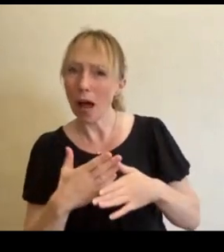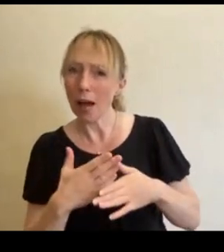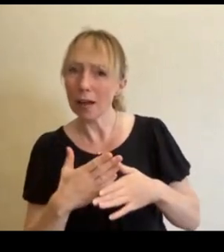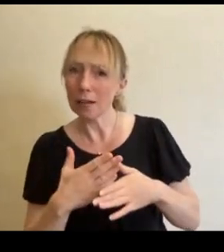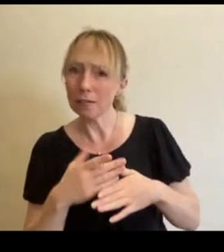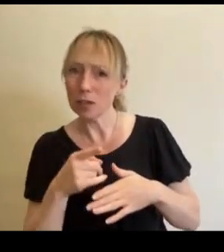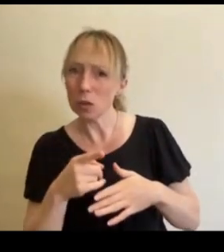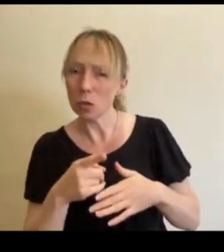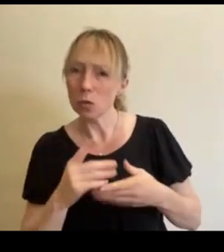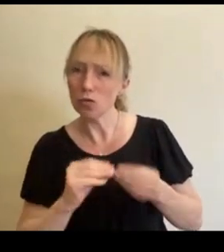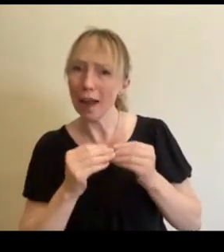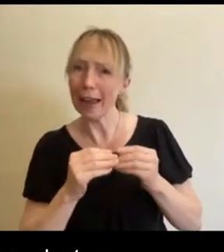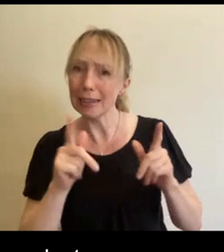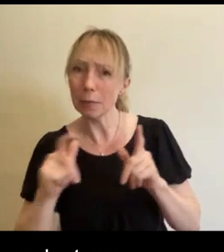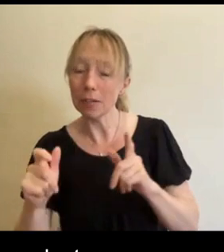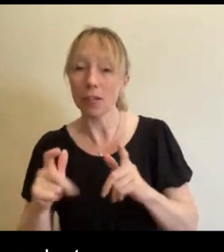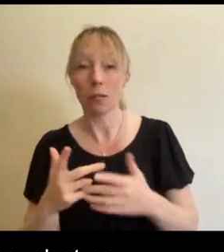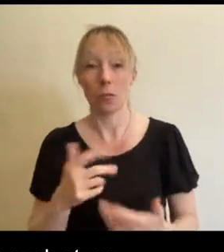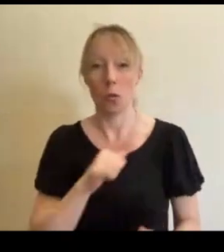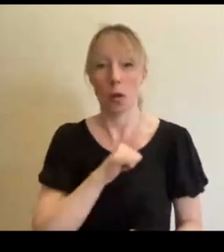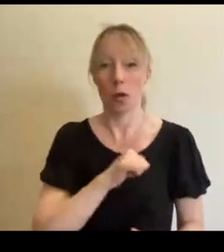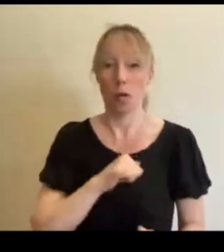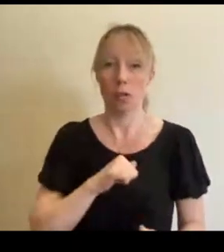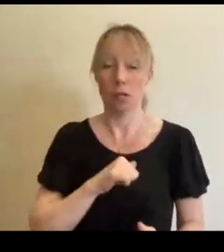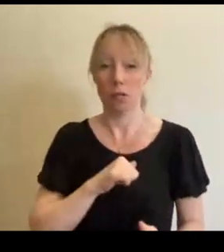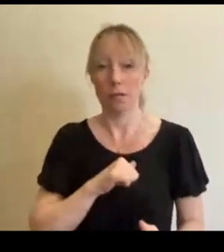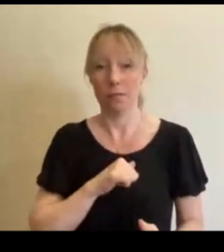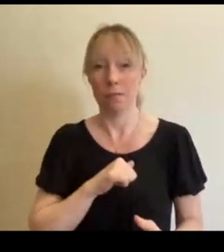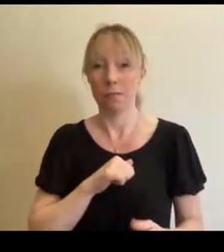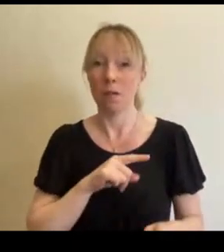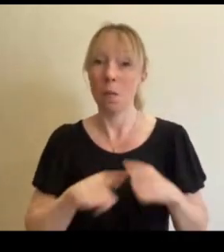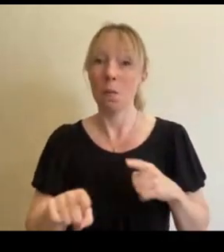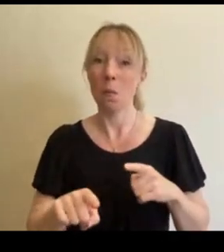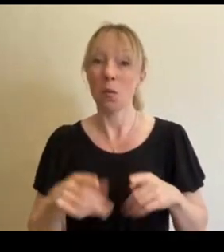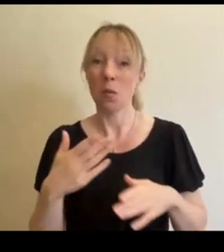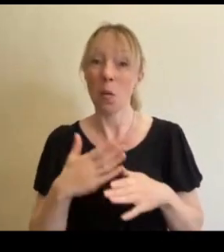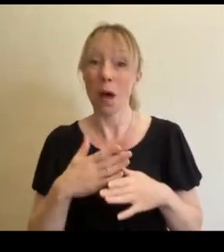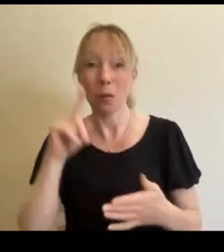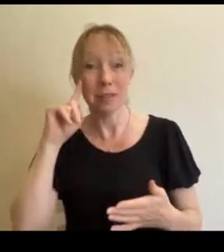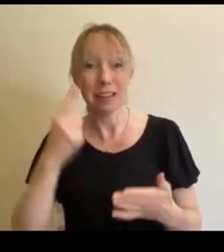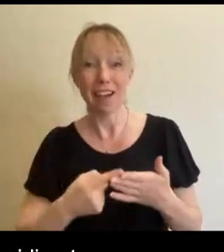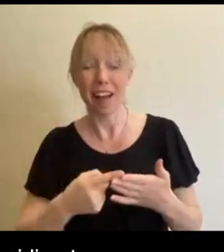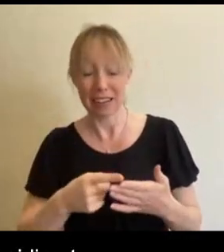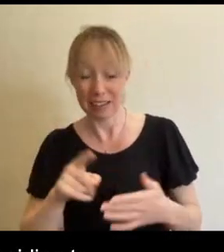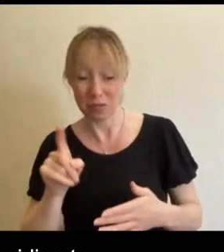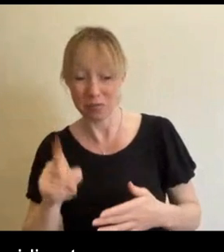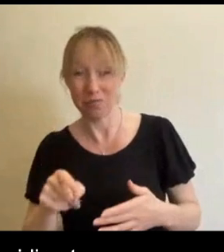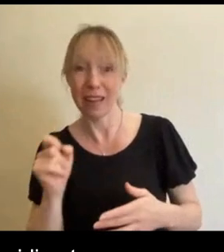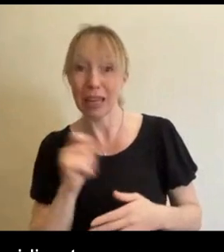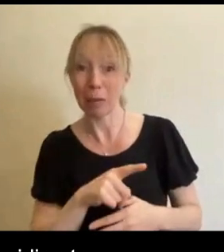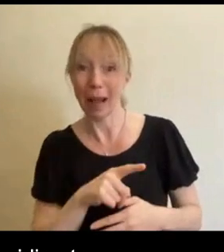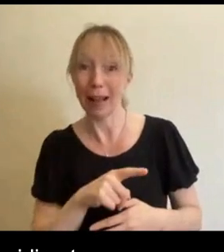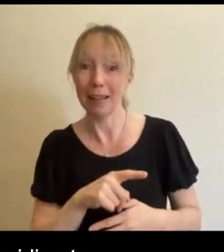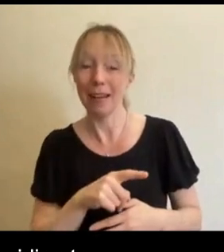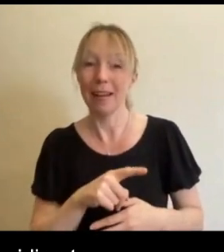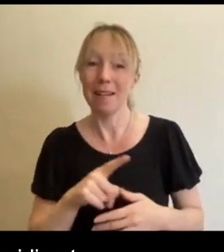Honestly, most of the work really was just kind of deciding to press send. The image actually didn't take that long